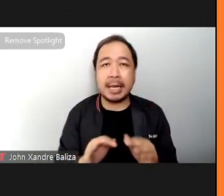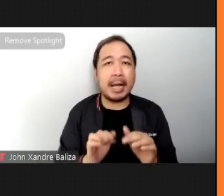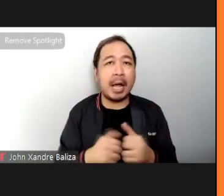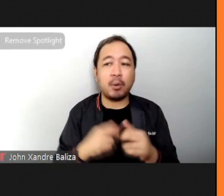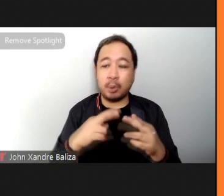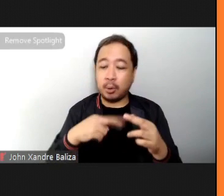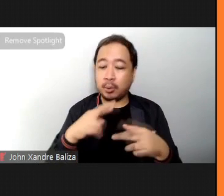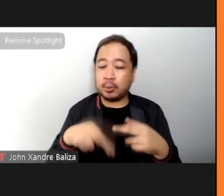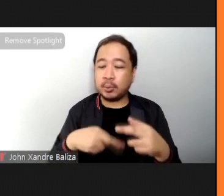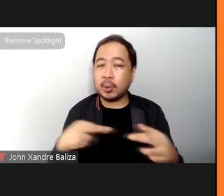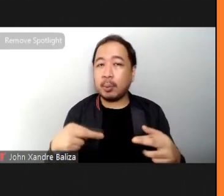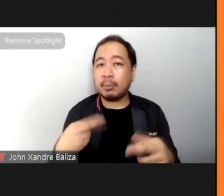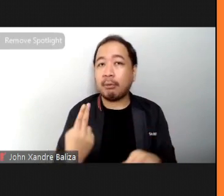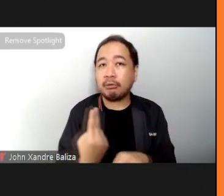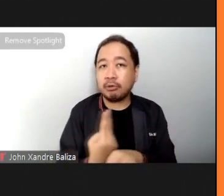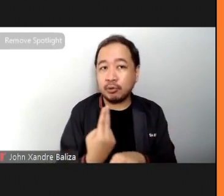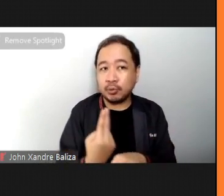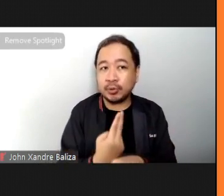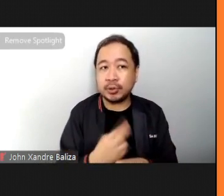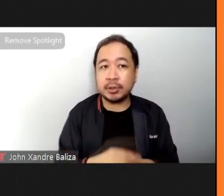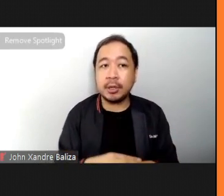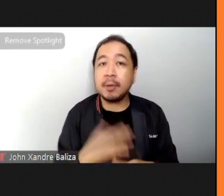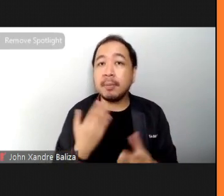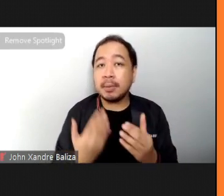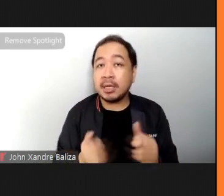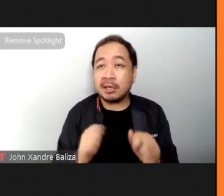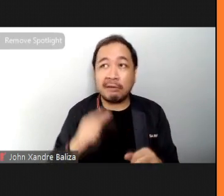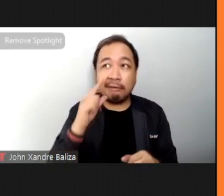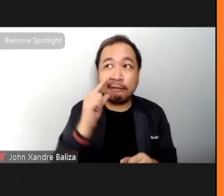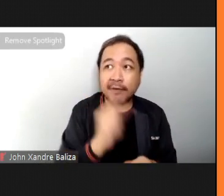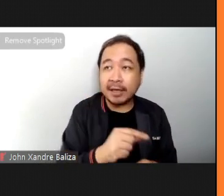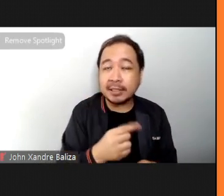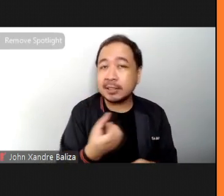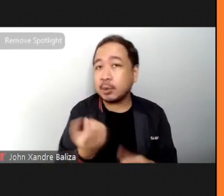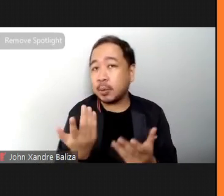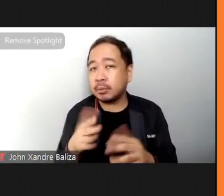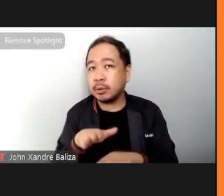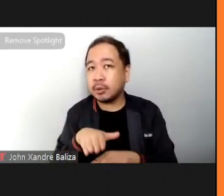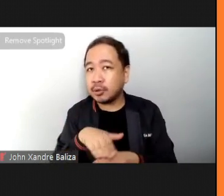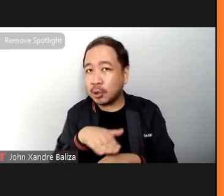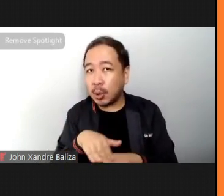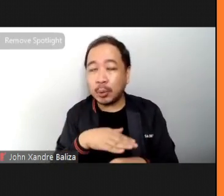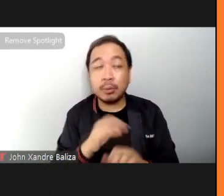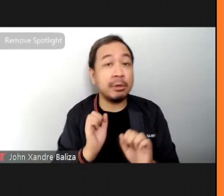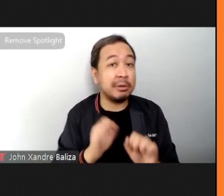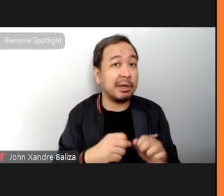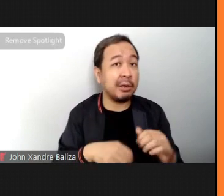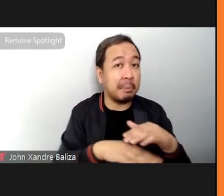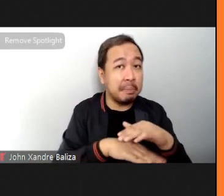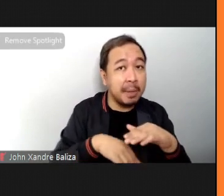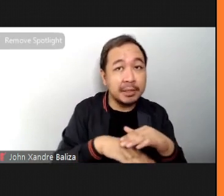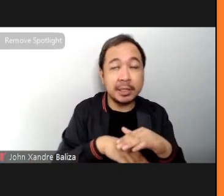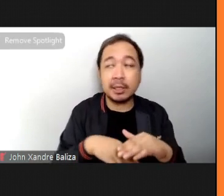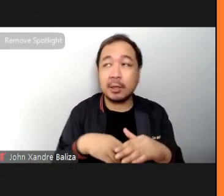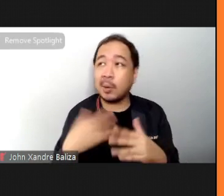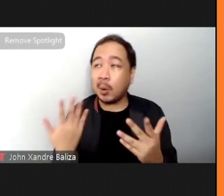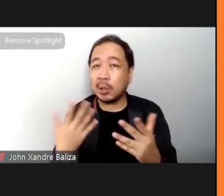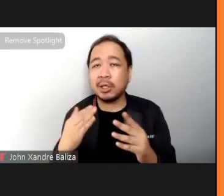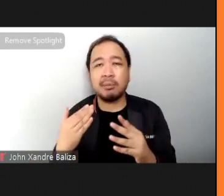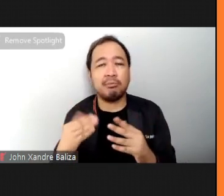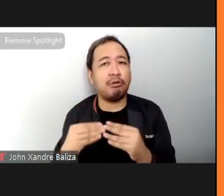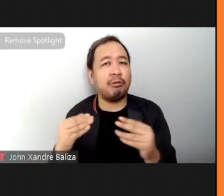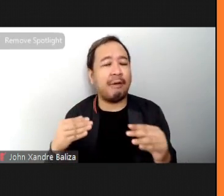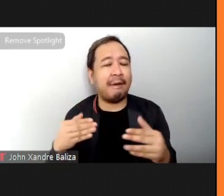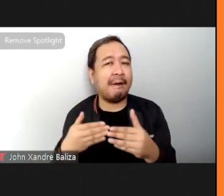following a fast beat or maybe even go slow you can incorporate only the basic movement patterns or get creative with the more challenging